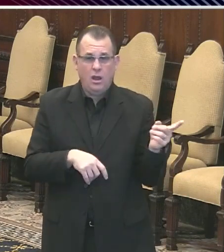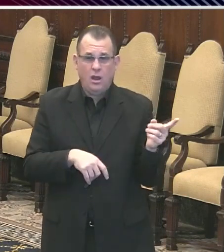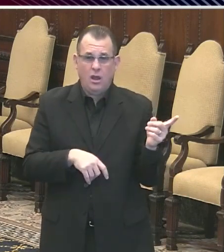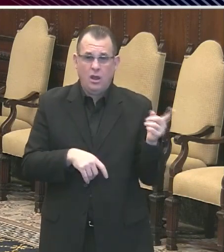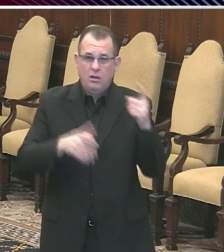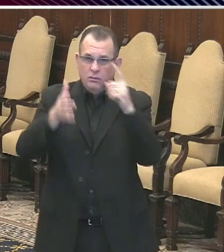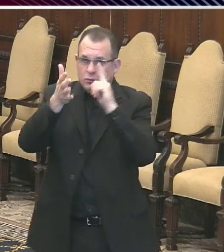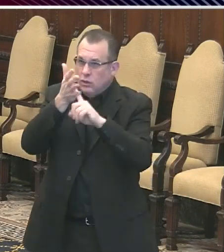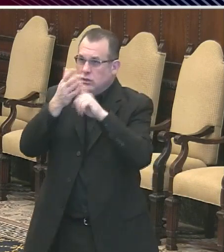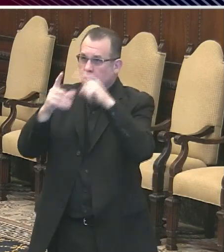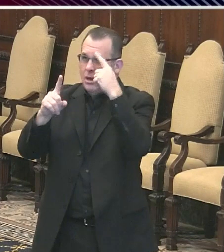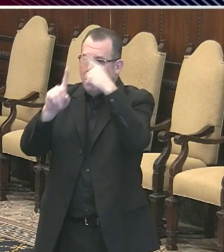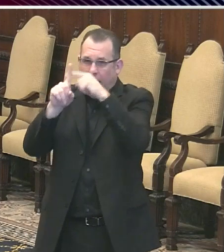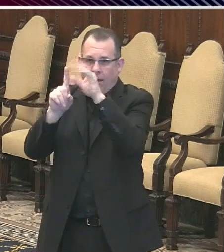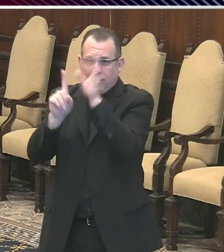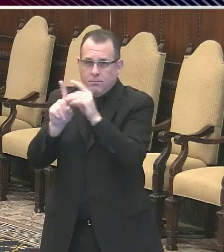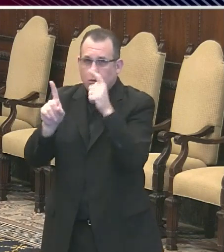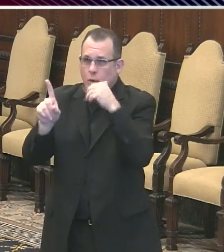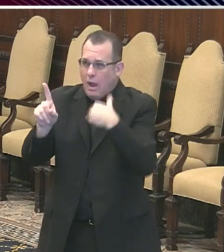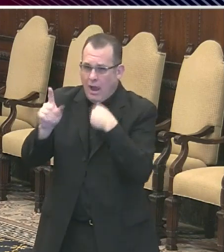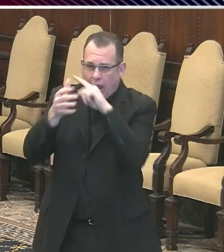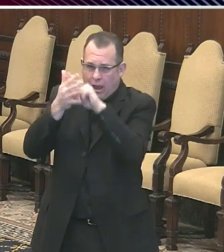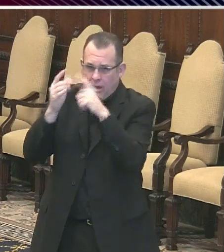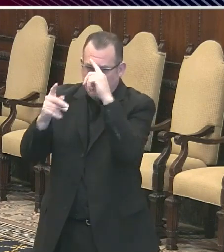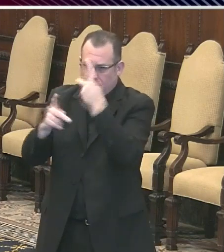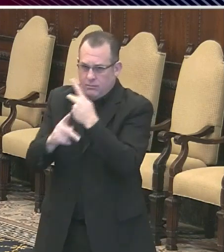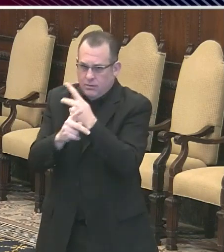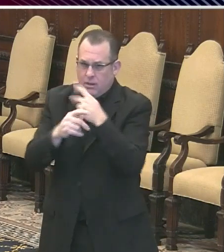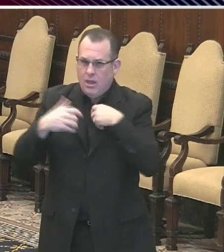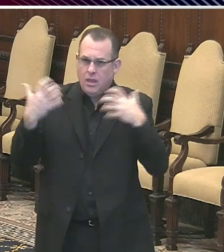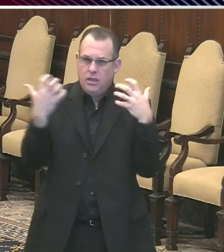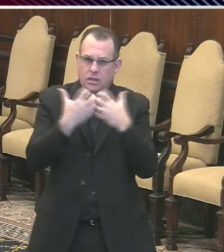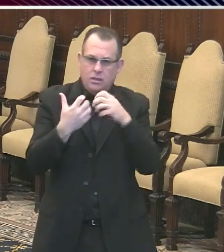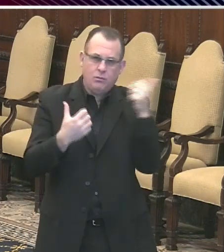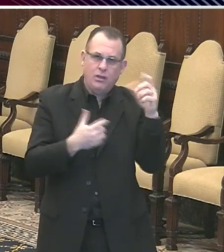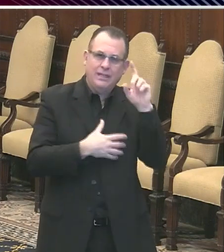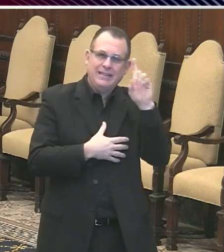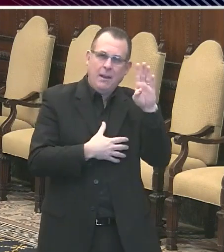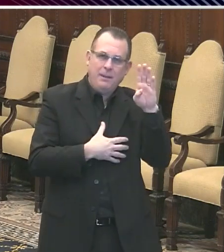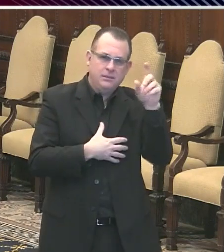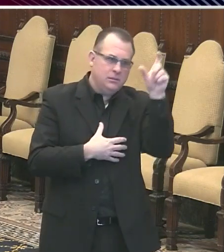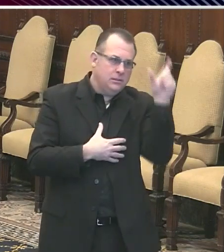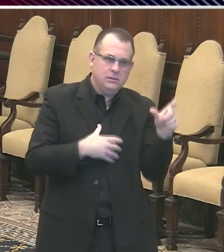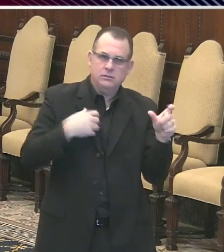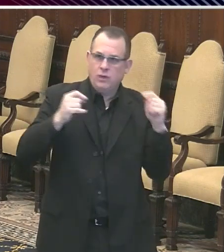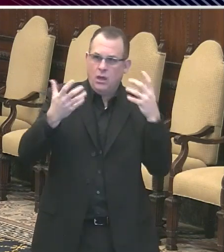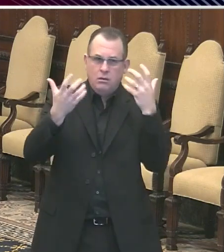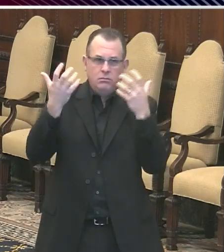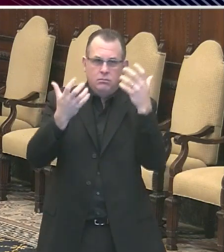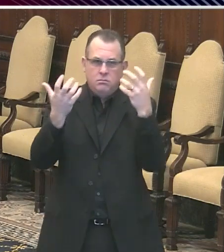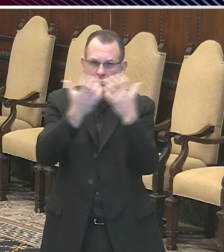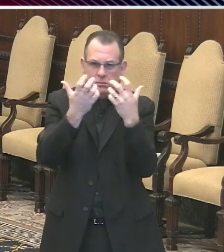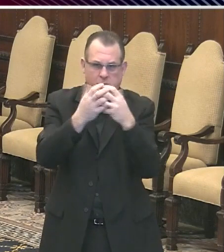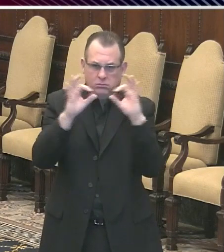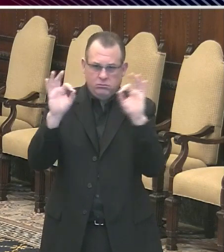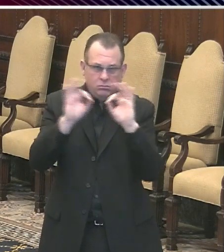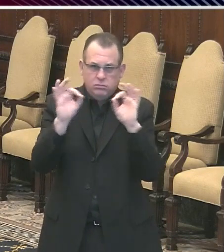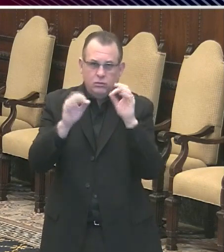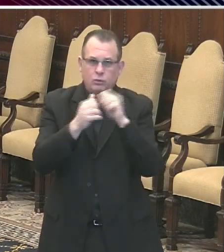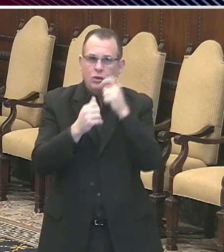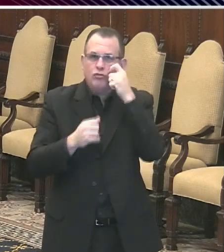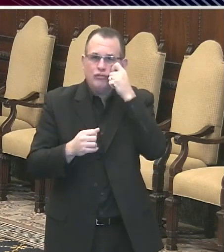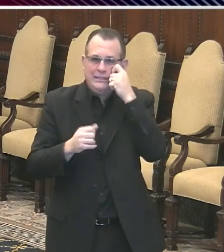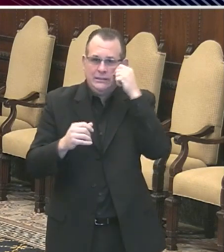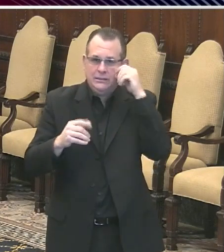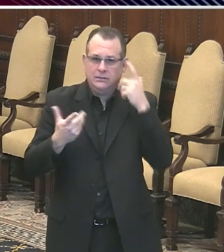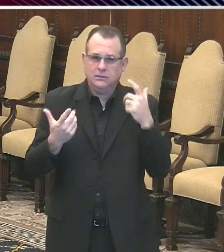on race. If you go onto our website, you can see what information we have on the race on cases, as well as information we have on the race on people who